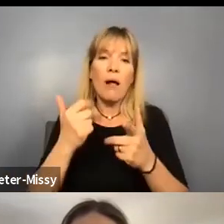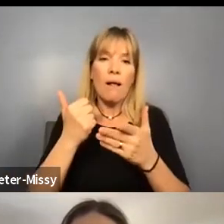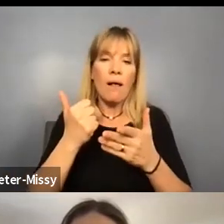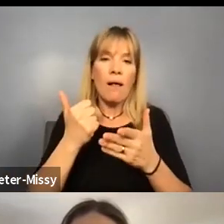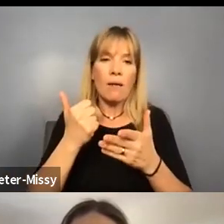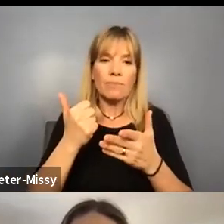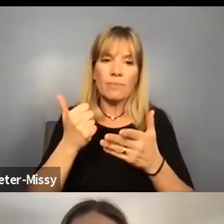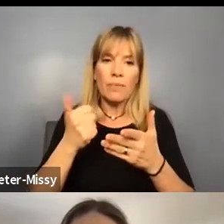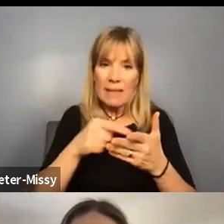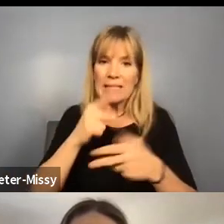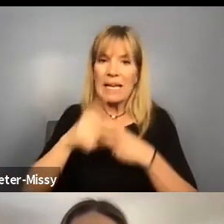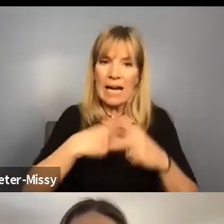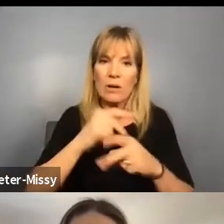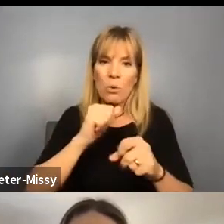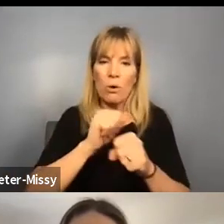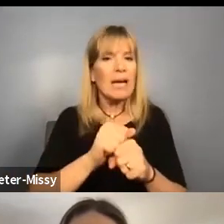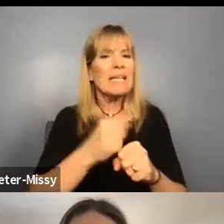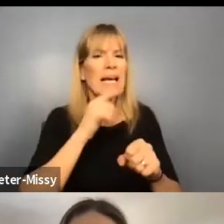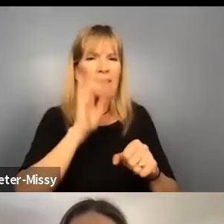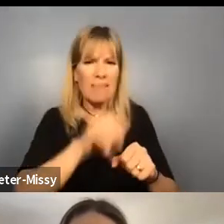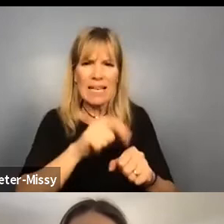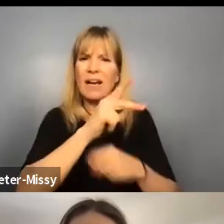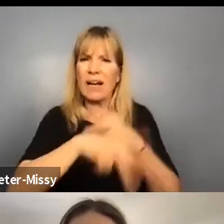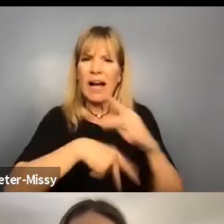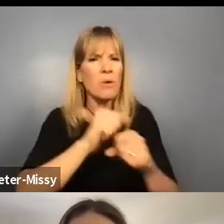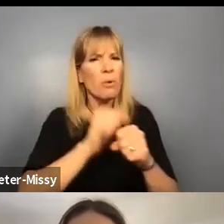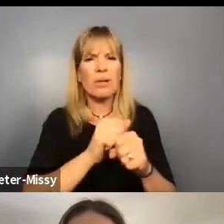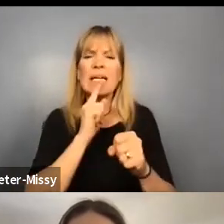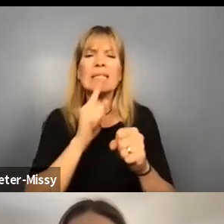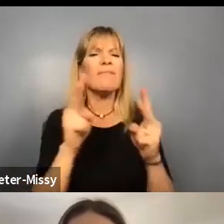kind of work as absolutely and utterly essential.